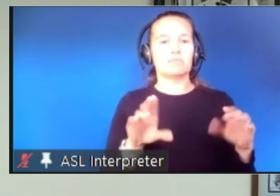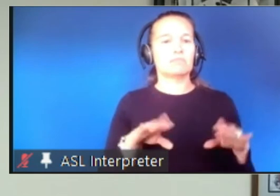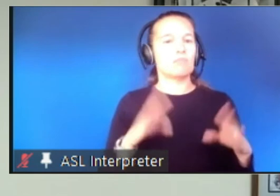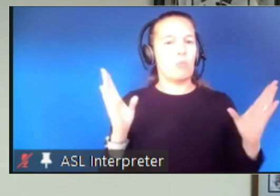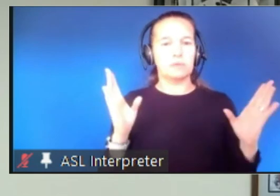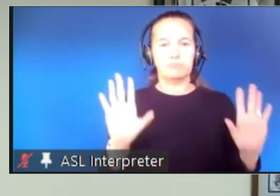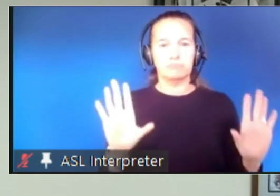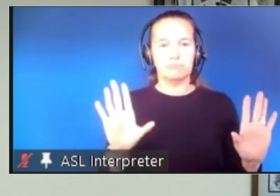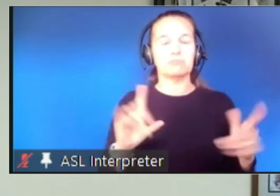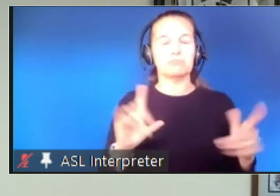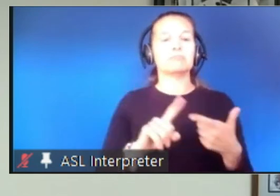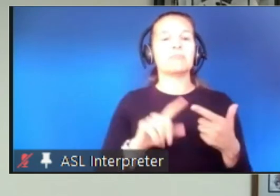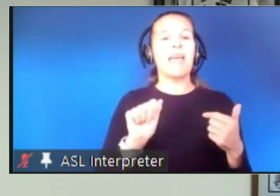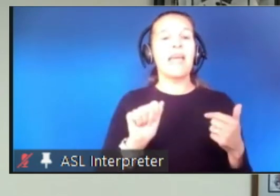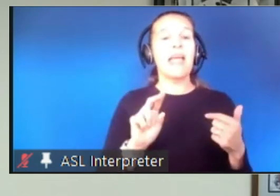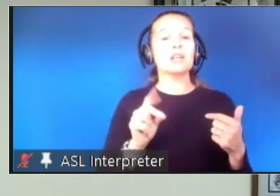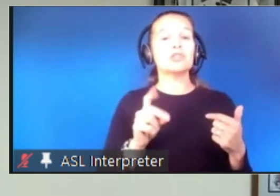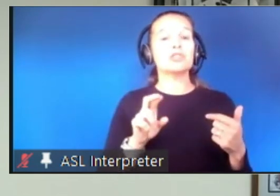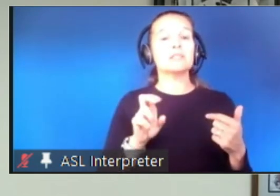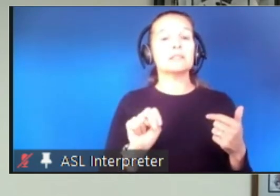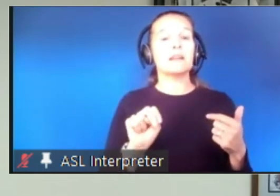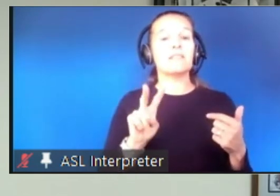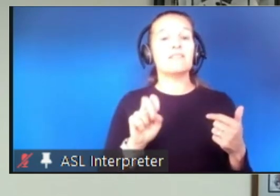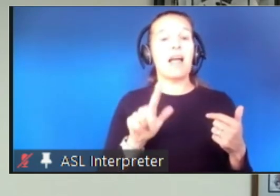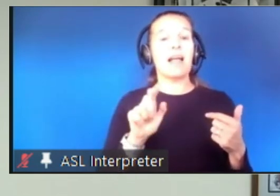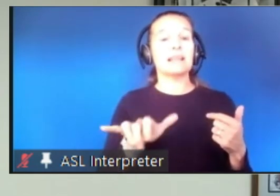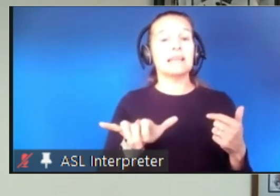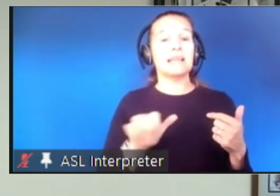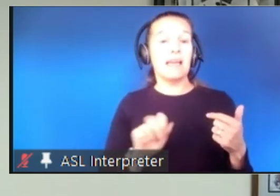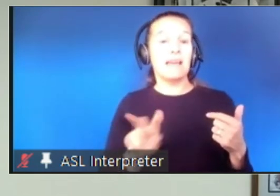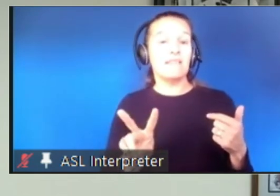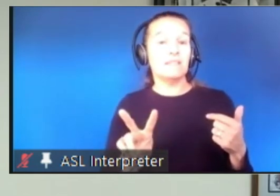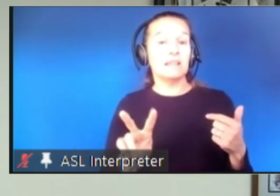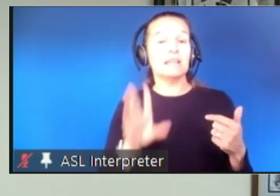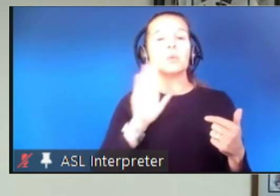Anderson Valley will have Thursdays.